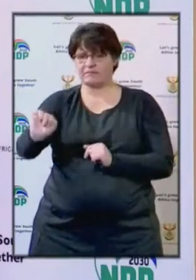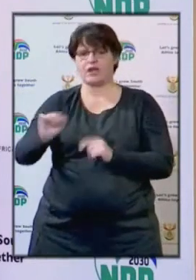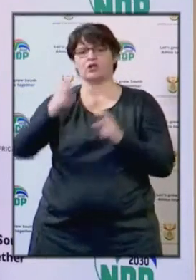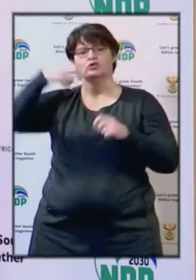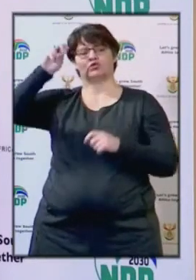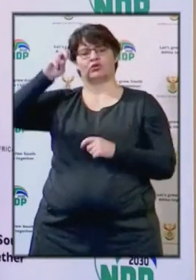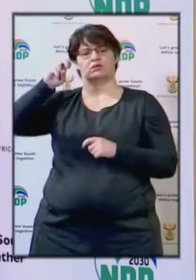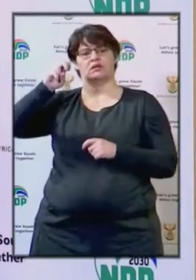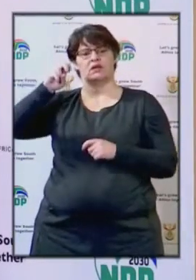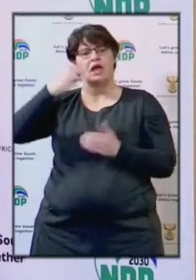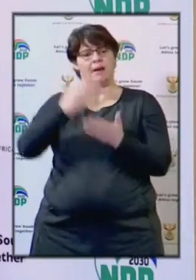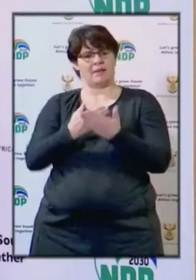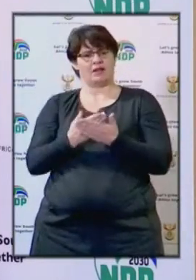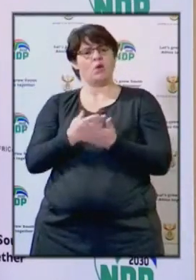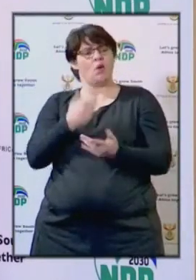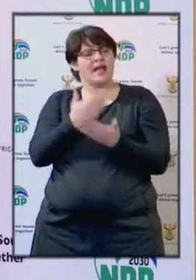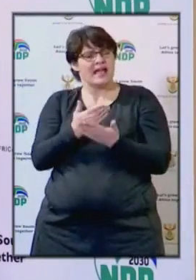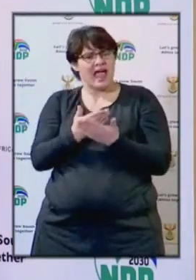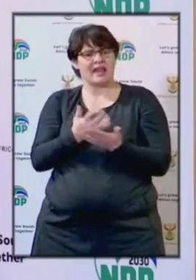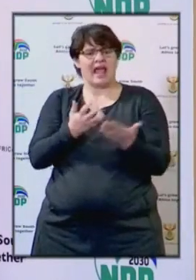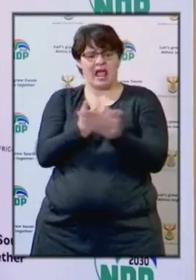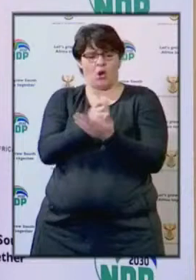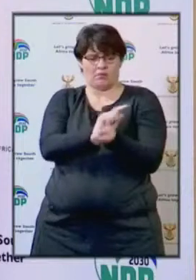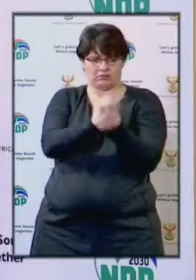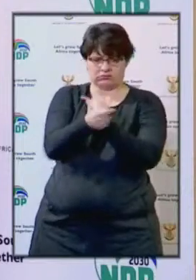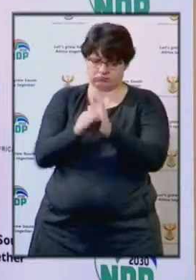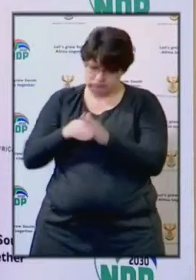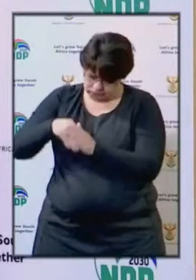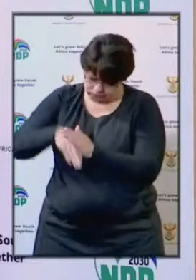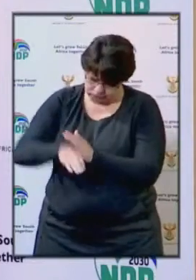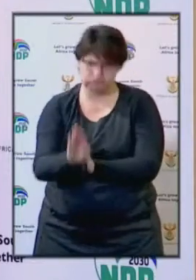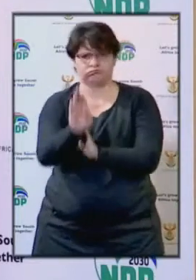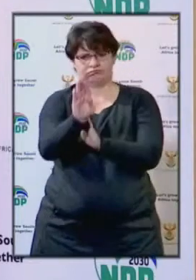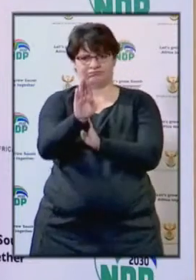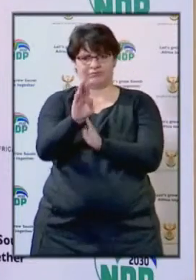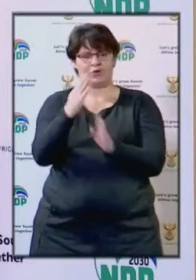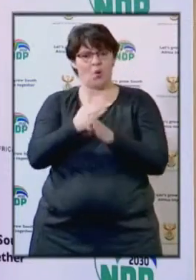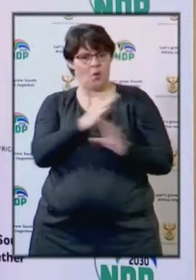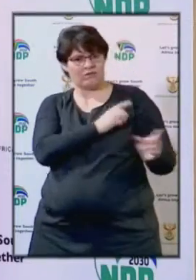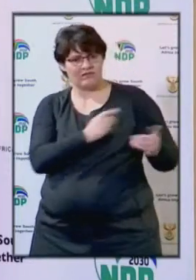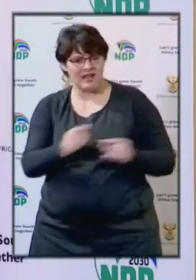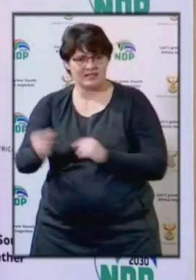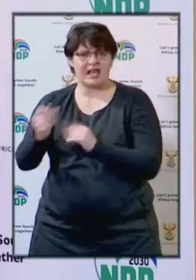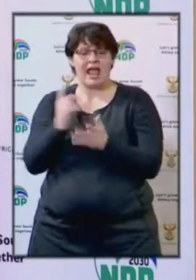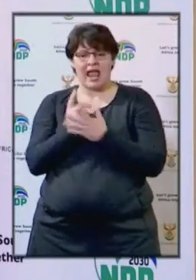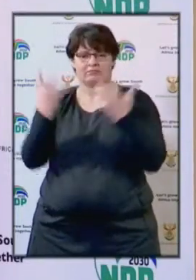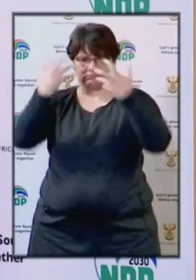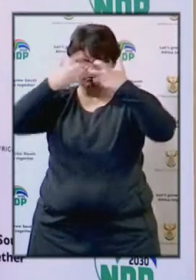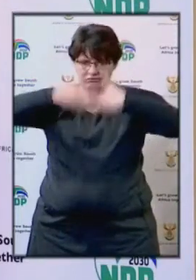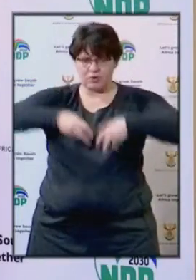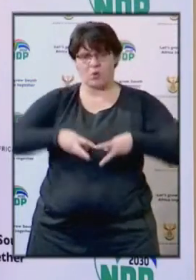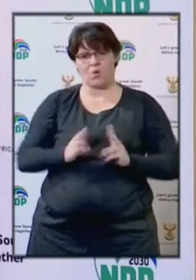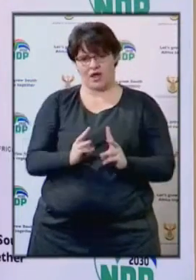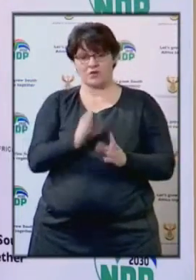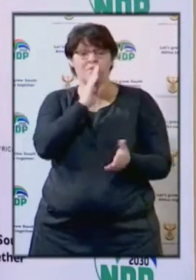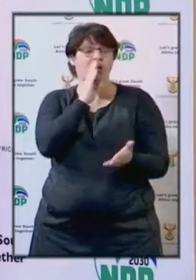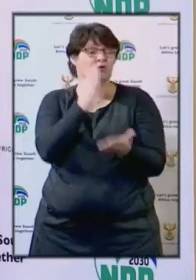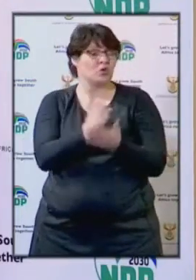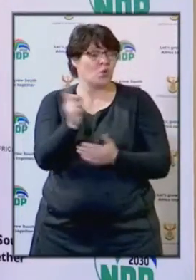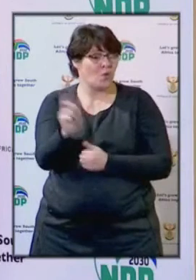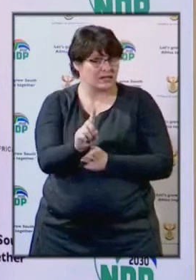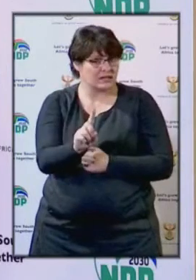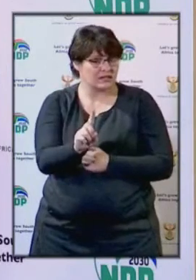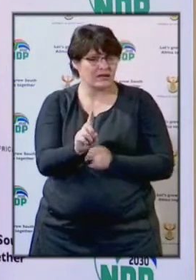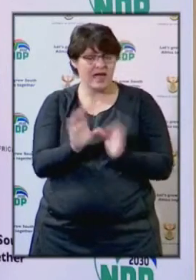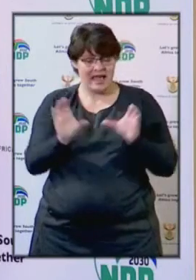to be a catalyst for the economic recovery, to work faster in a coordinated manner, to ensure that the